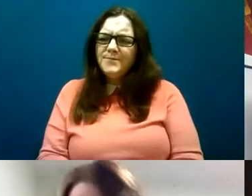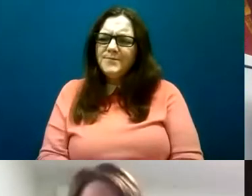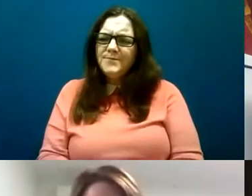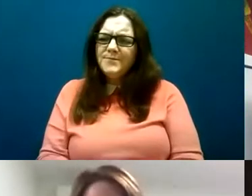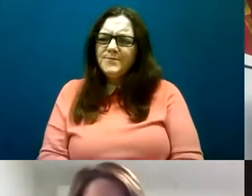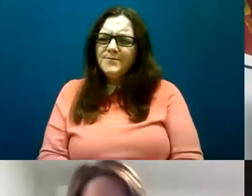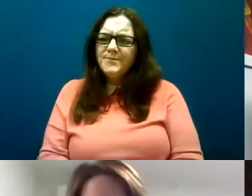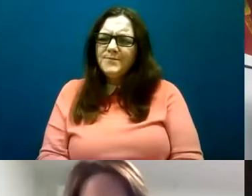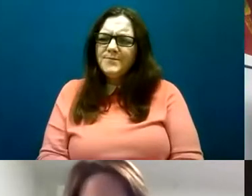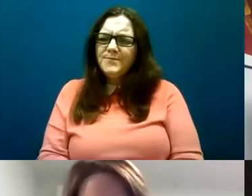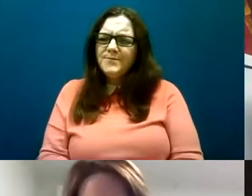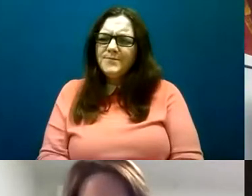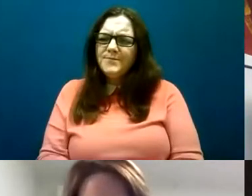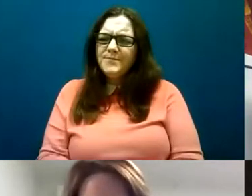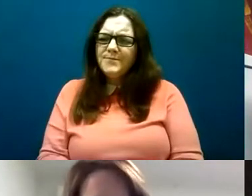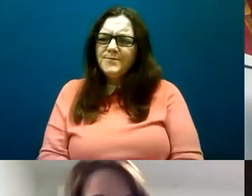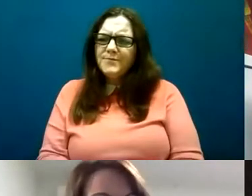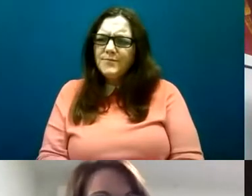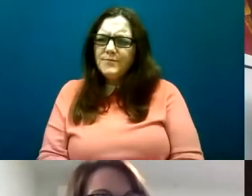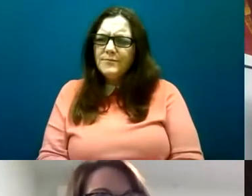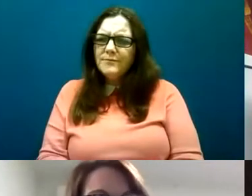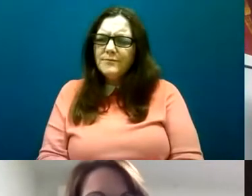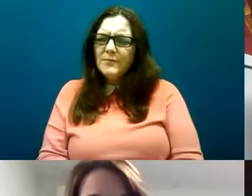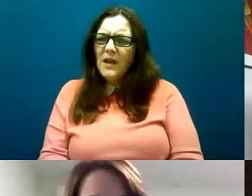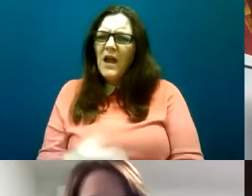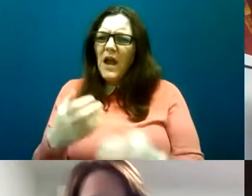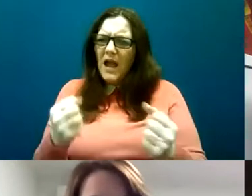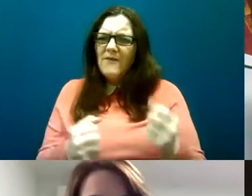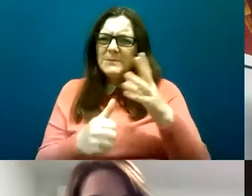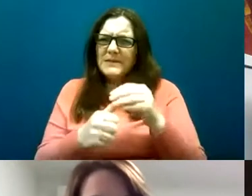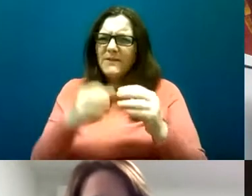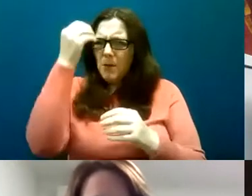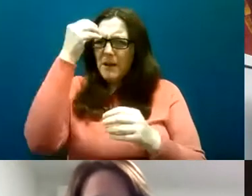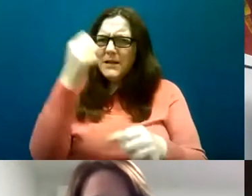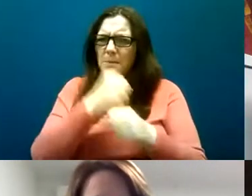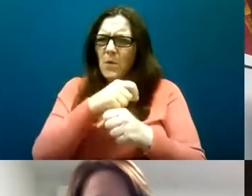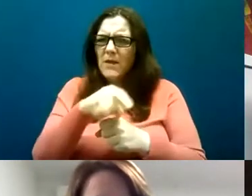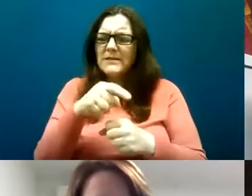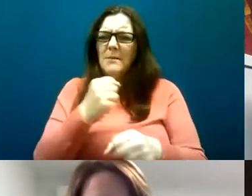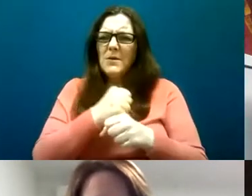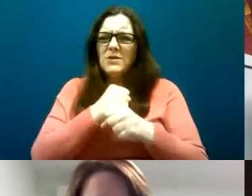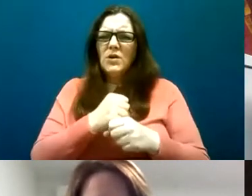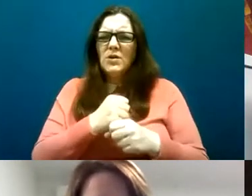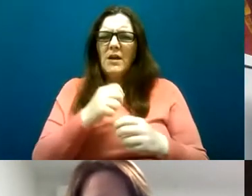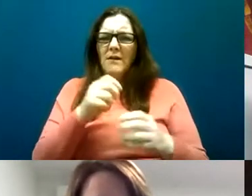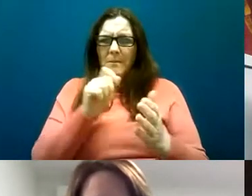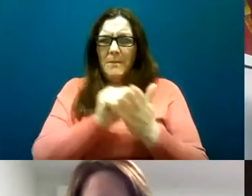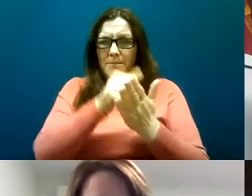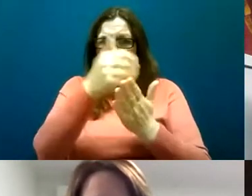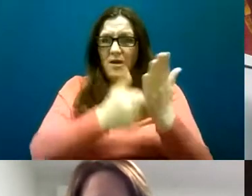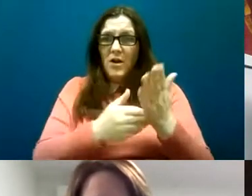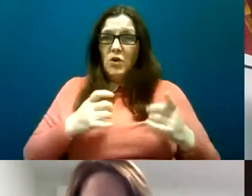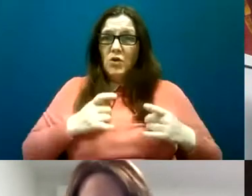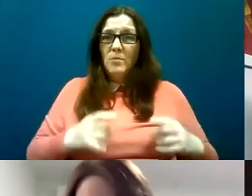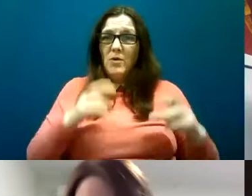opinion on that and I've written a paper about this whole human rights framework and analysis of health and housing